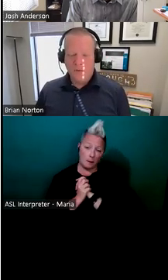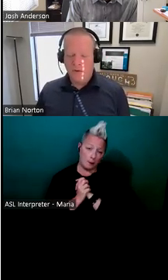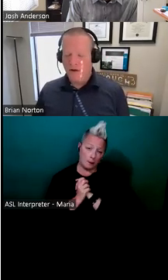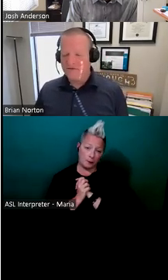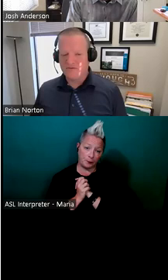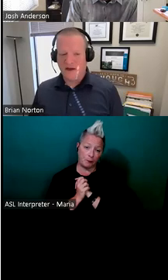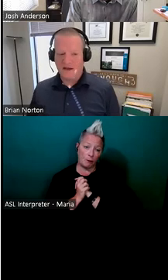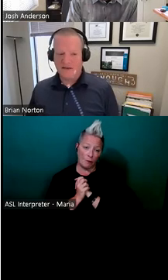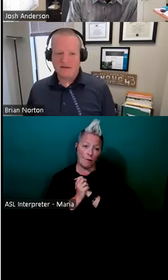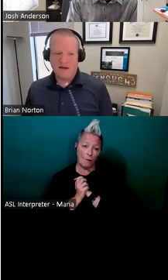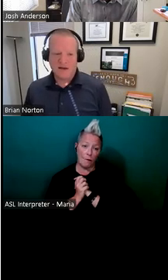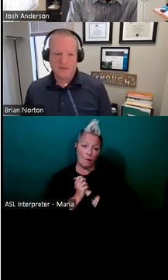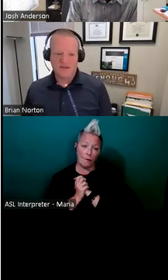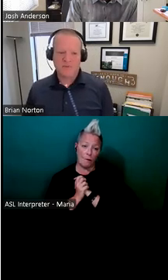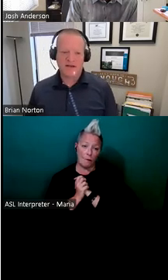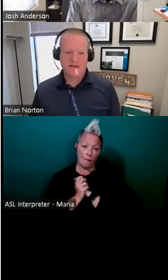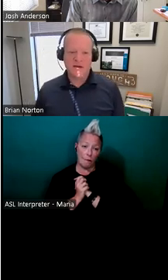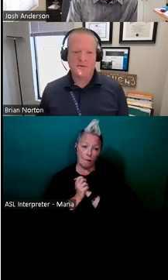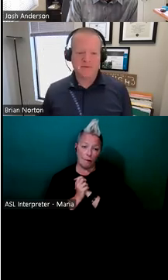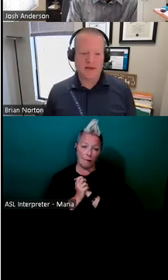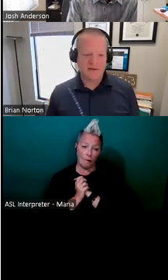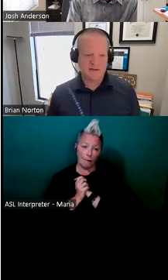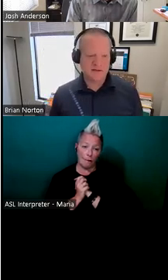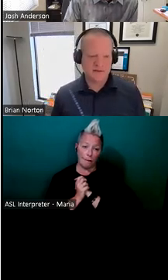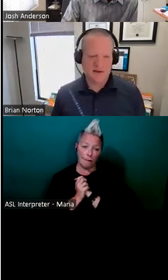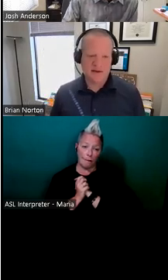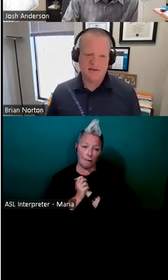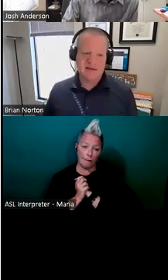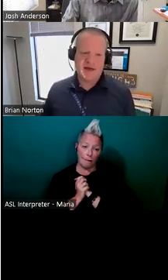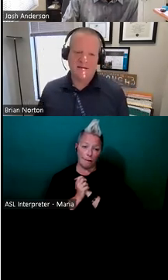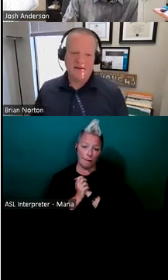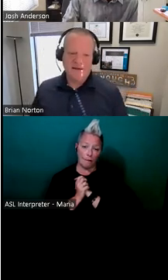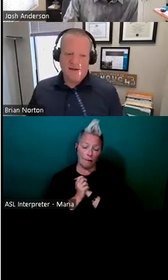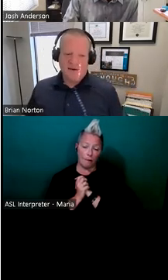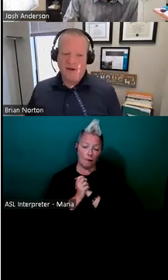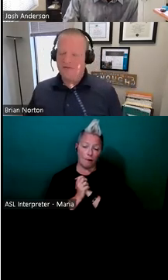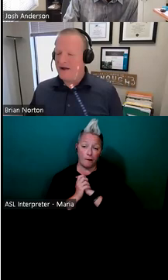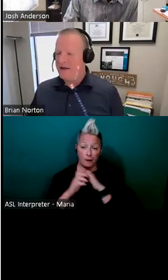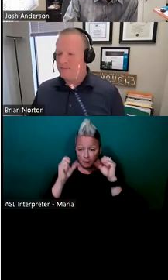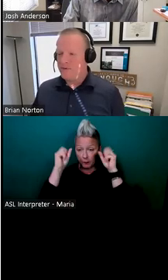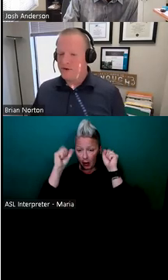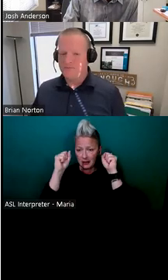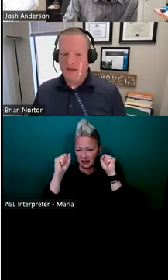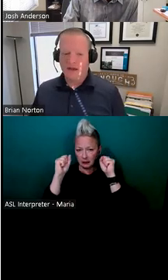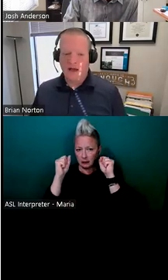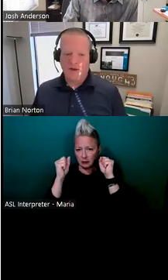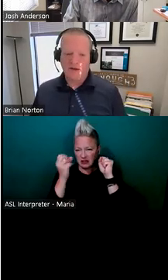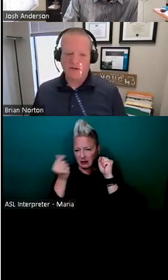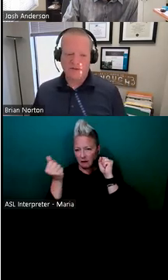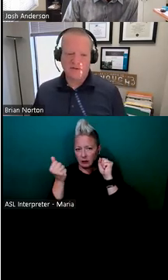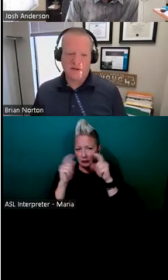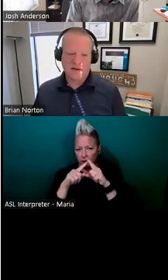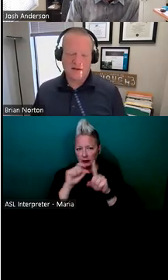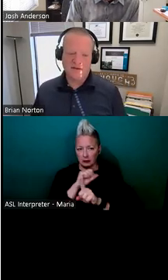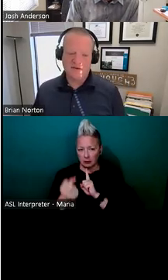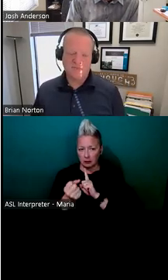What we often find, um, in a surprising number of cases, uh, is that we are finding employers making accommodations.